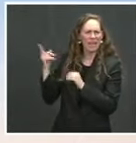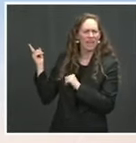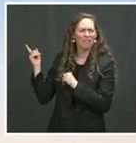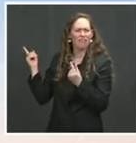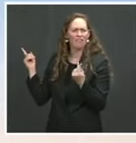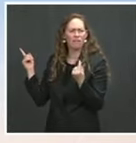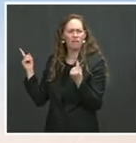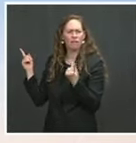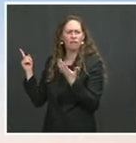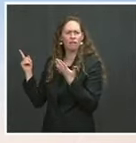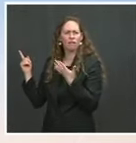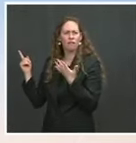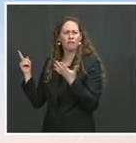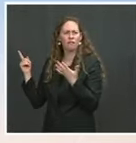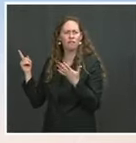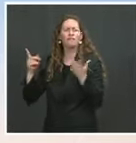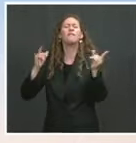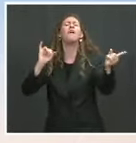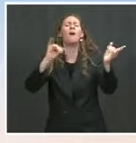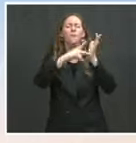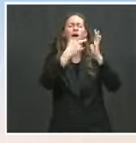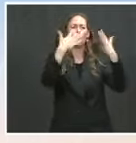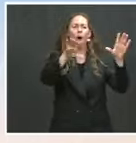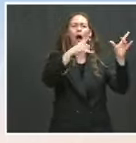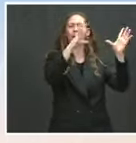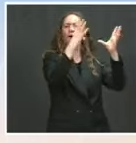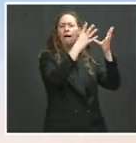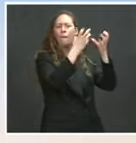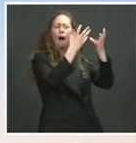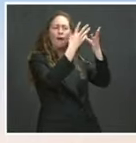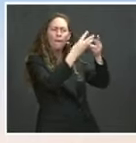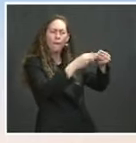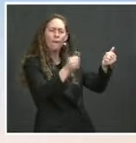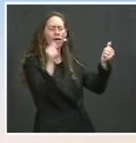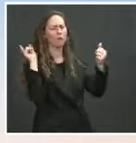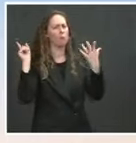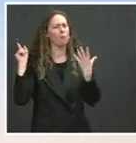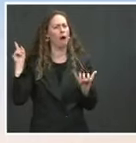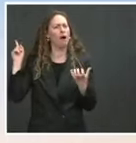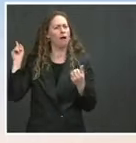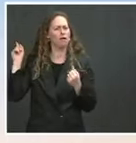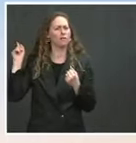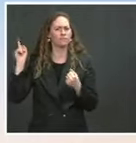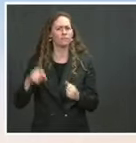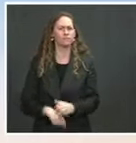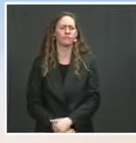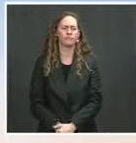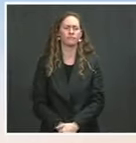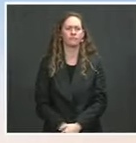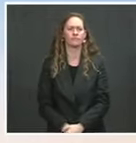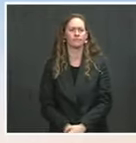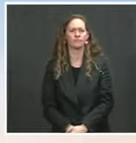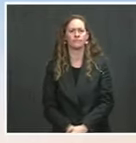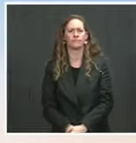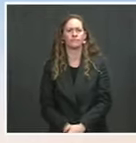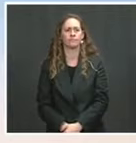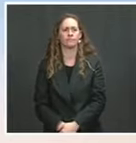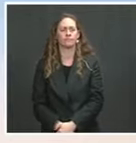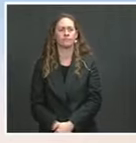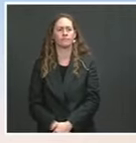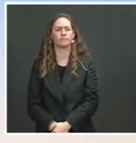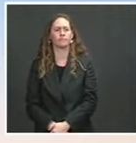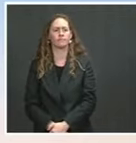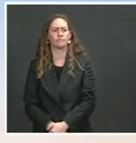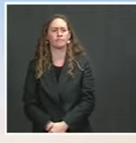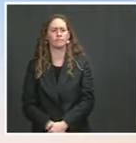that assurances from Hamas that they were prepared to stand down proved to be false. And we certainly understand that that can happen in